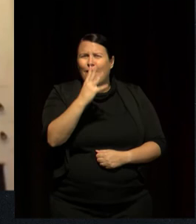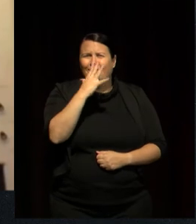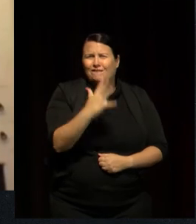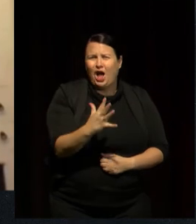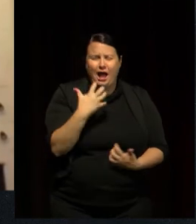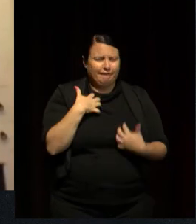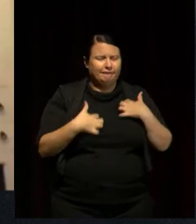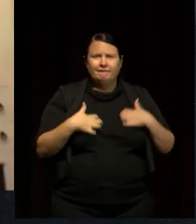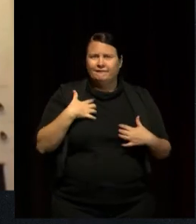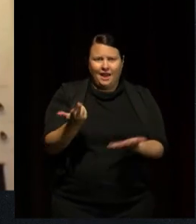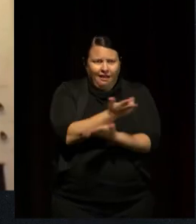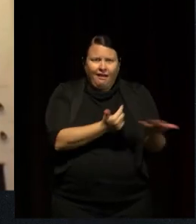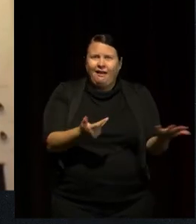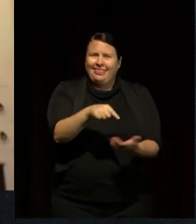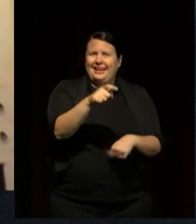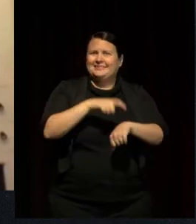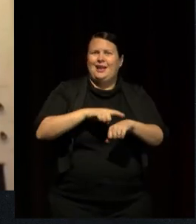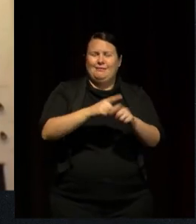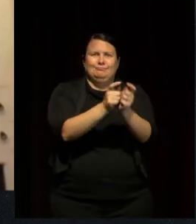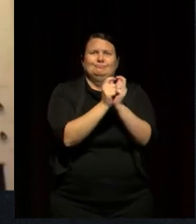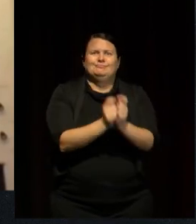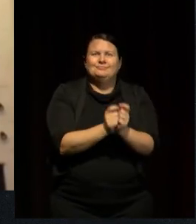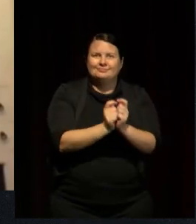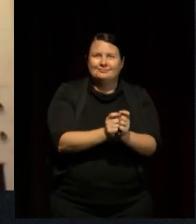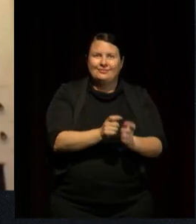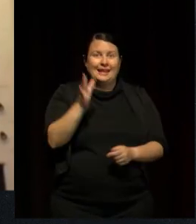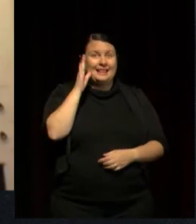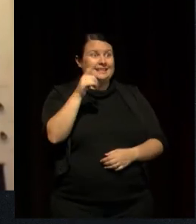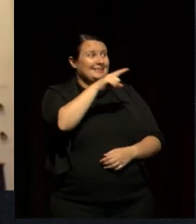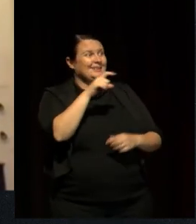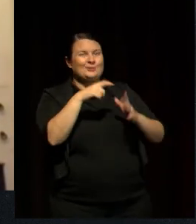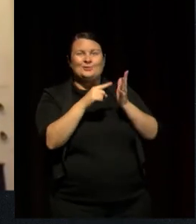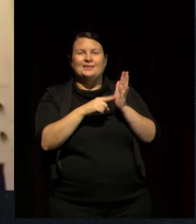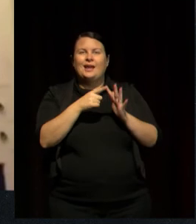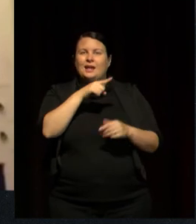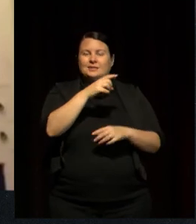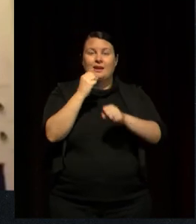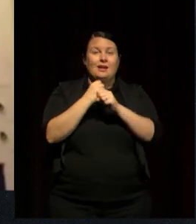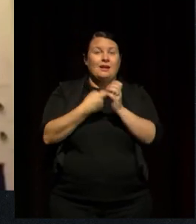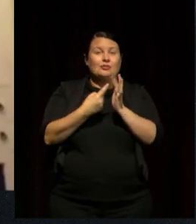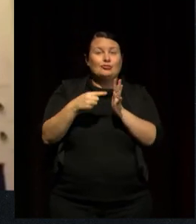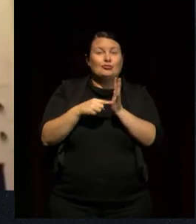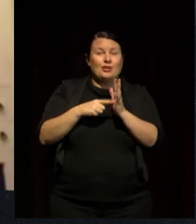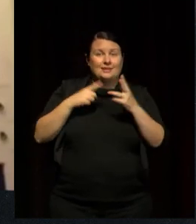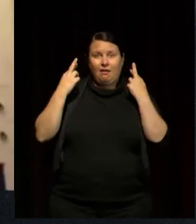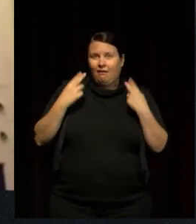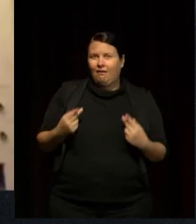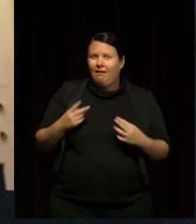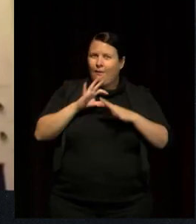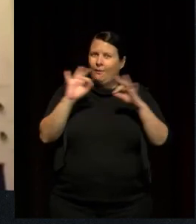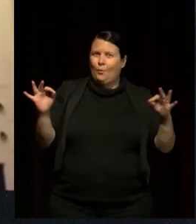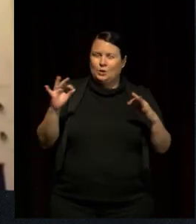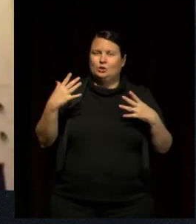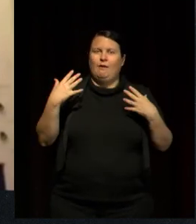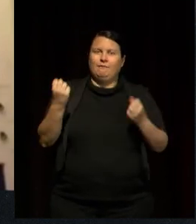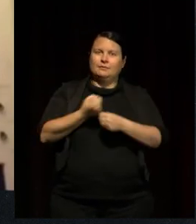to you, Kate, I was reflecting on the fact that Greta wouldn't have developed the voice, as Barbara said, without that